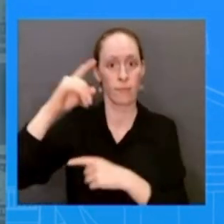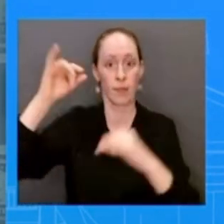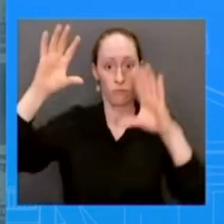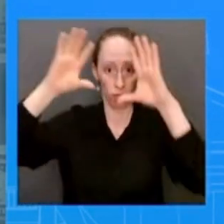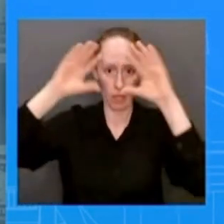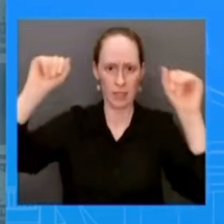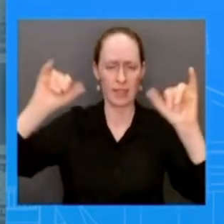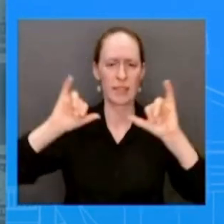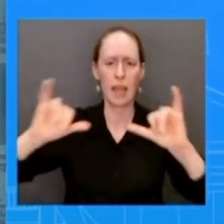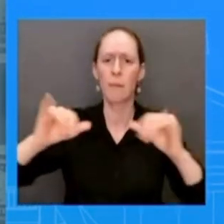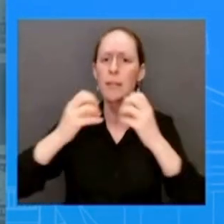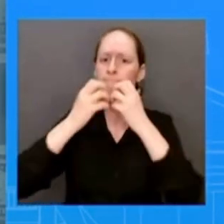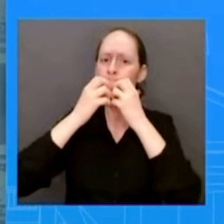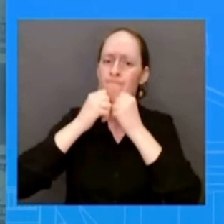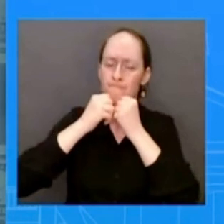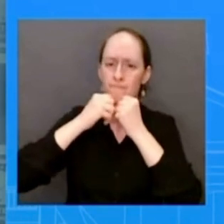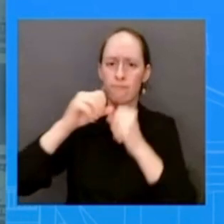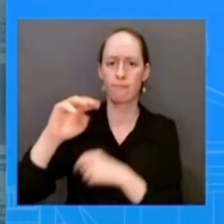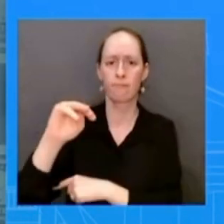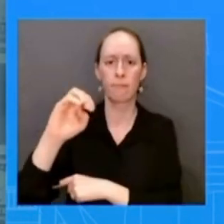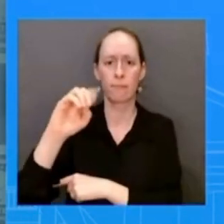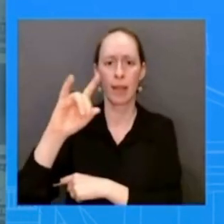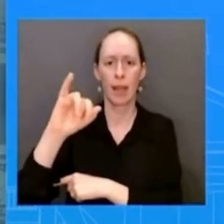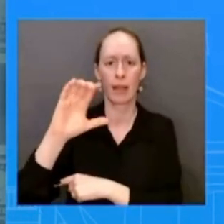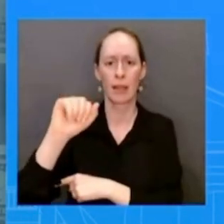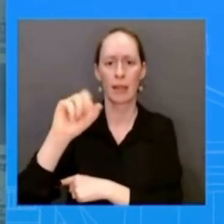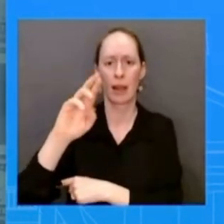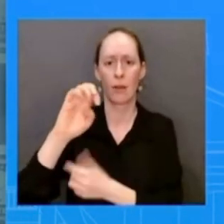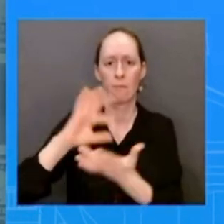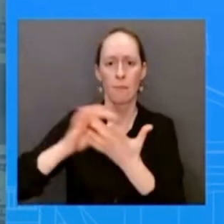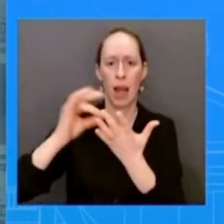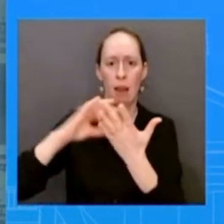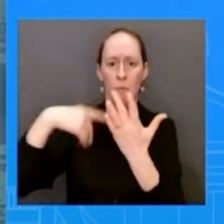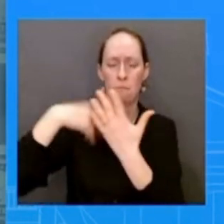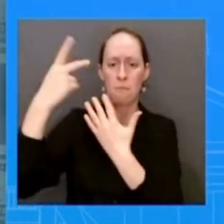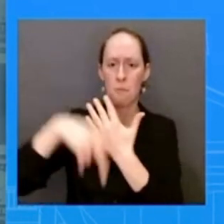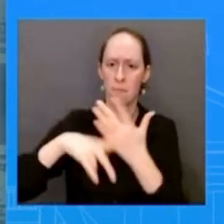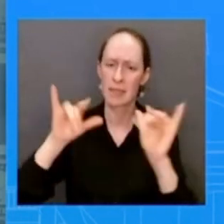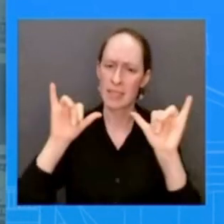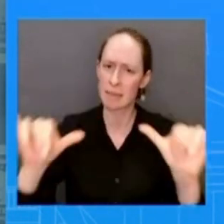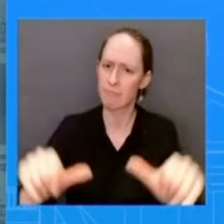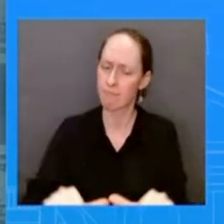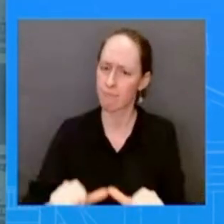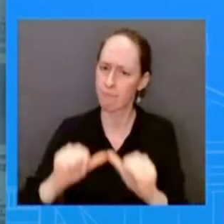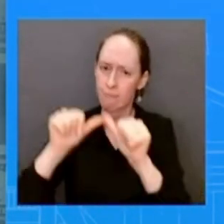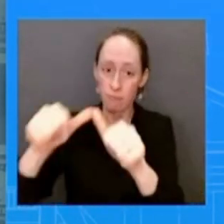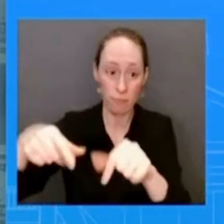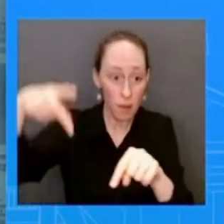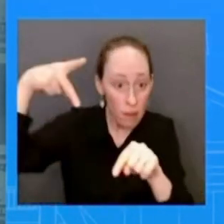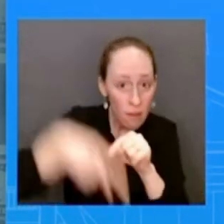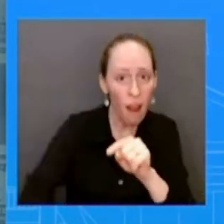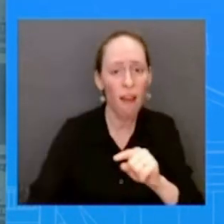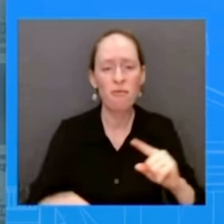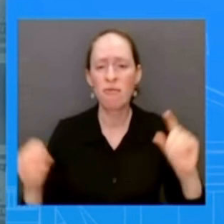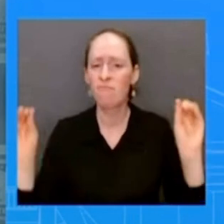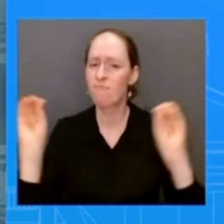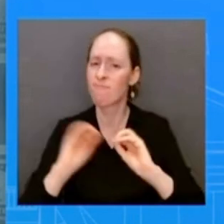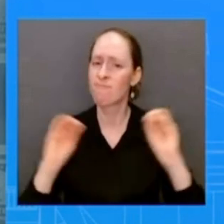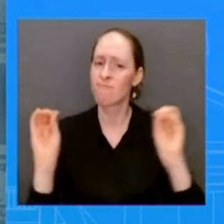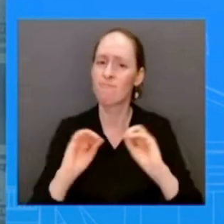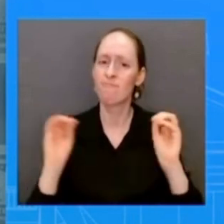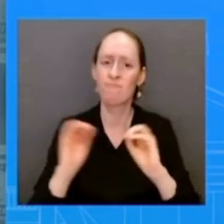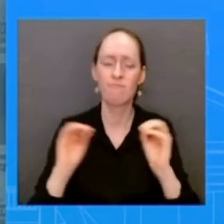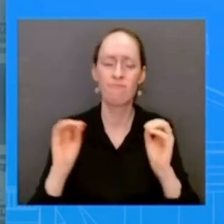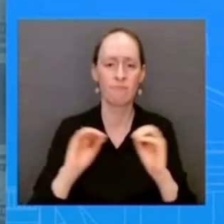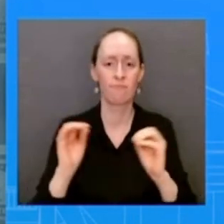in fact he lowers costs for seniors with lower out-of-pocket costs for drugs a two-dollar cap on cost sharing for generic